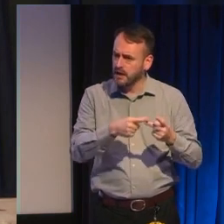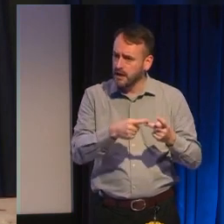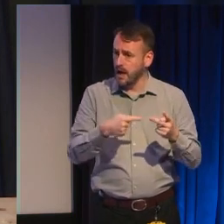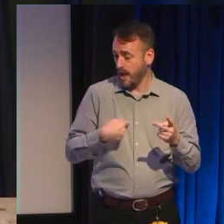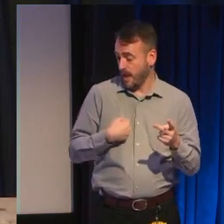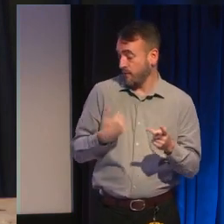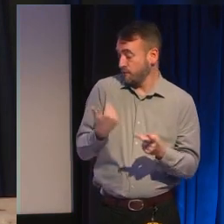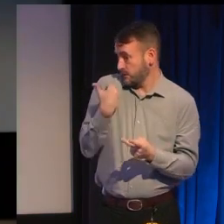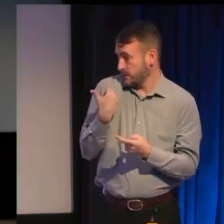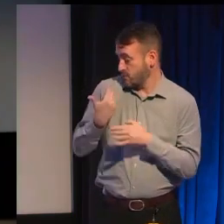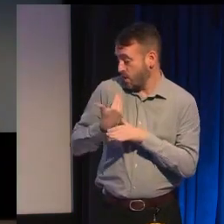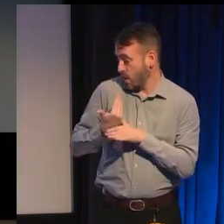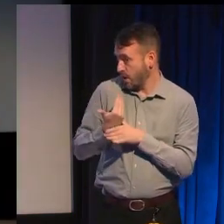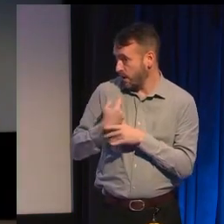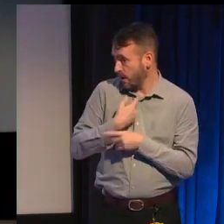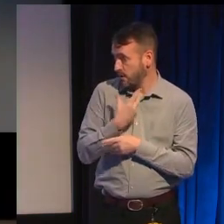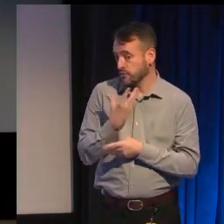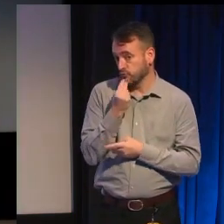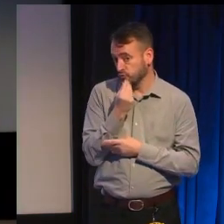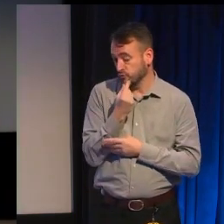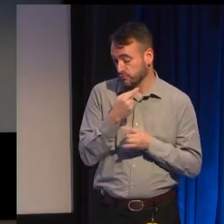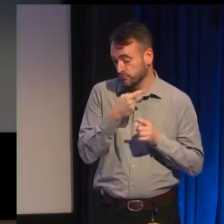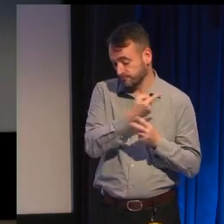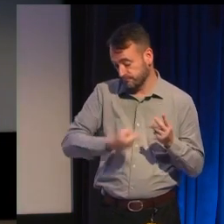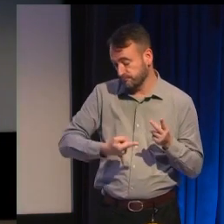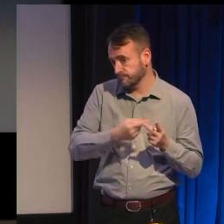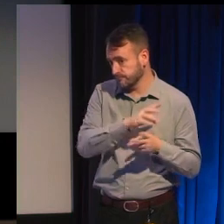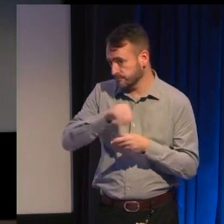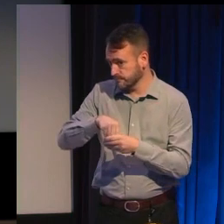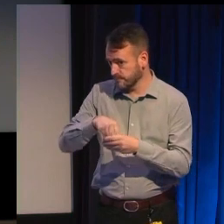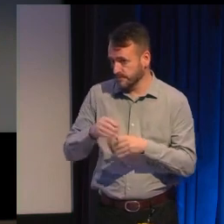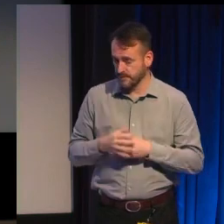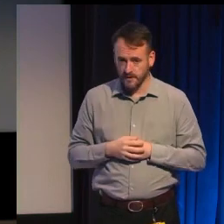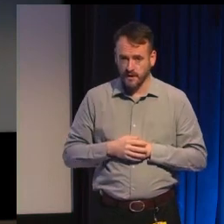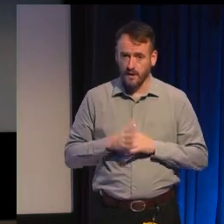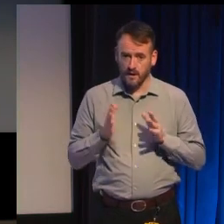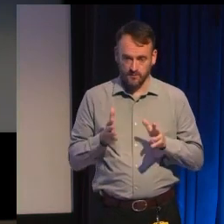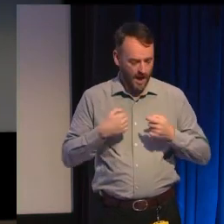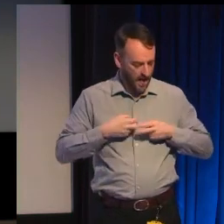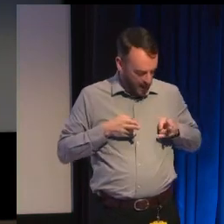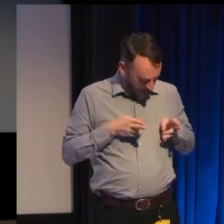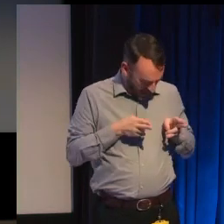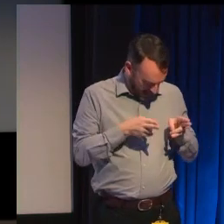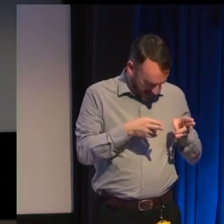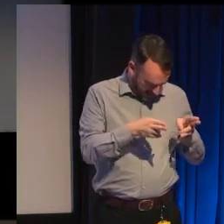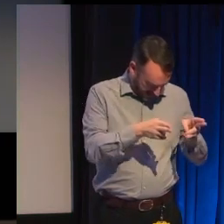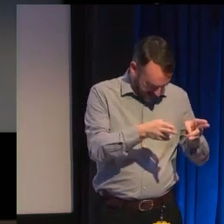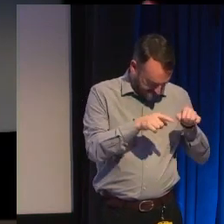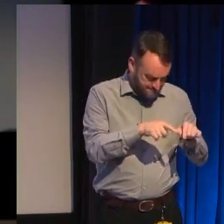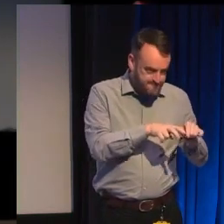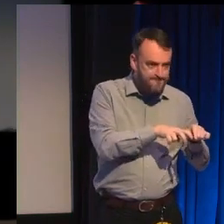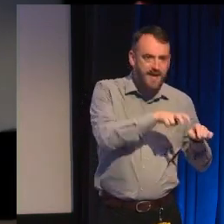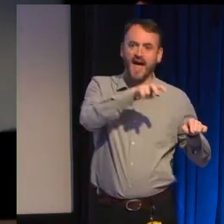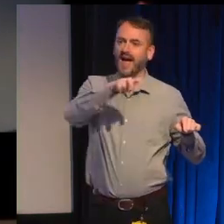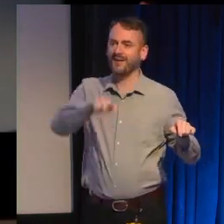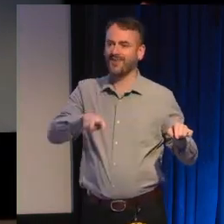tools so let's get ready to leave our lanes collectively and take our world building out of bounds